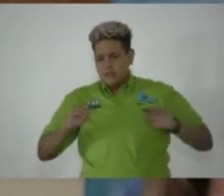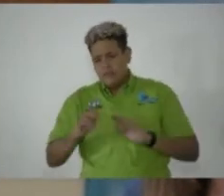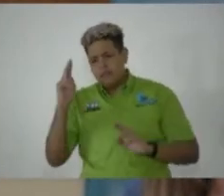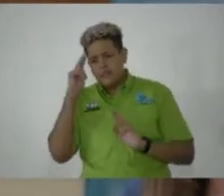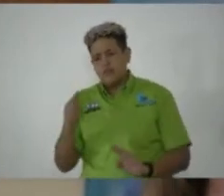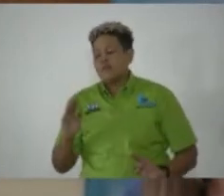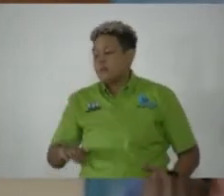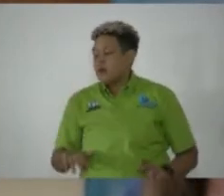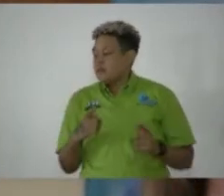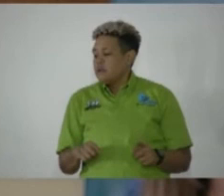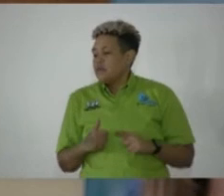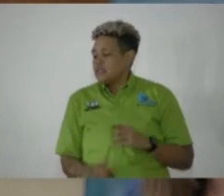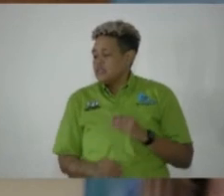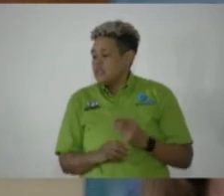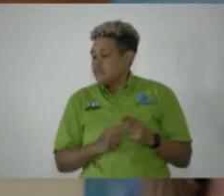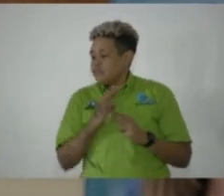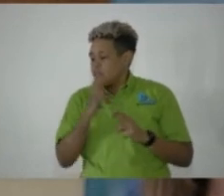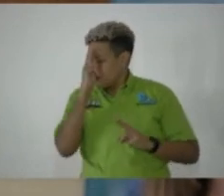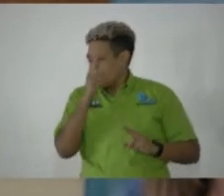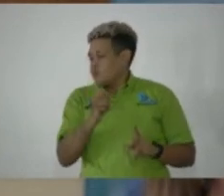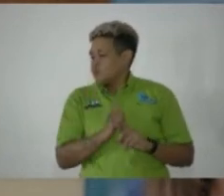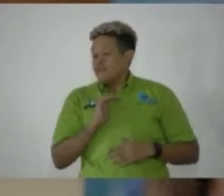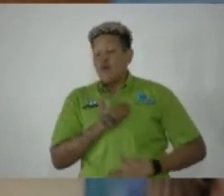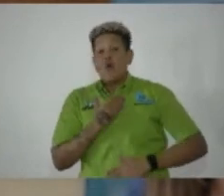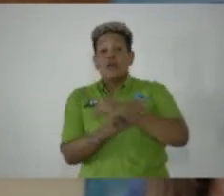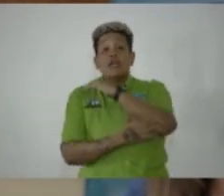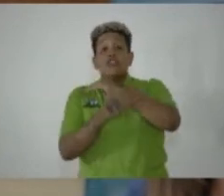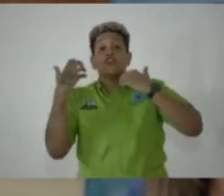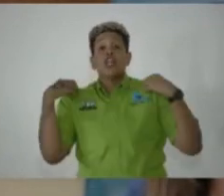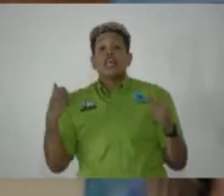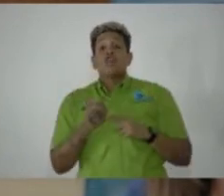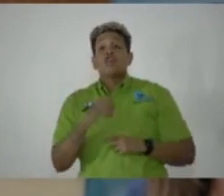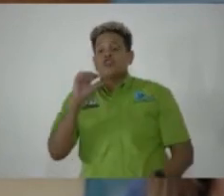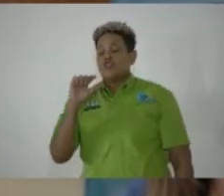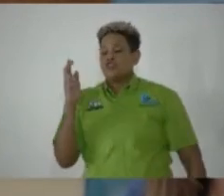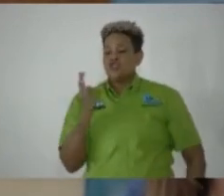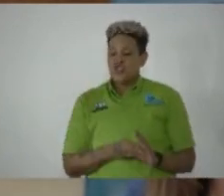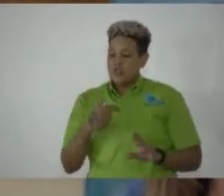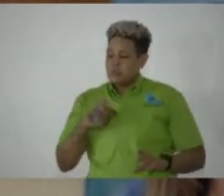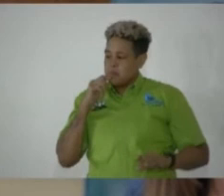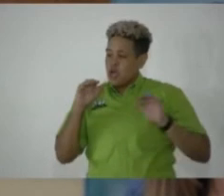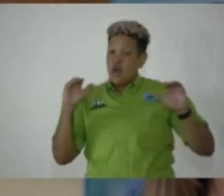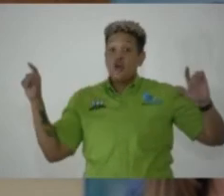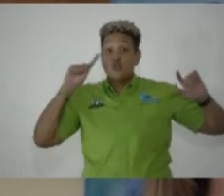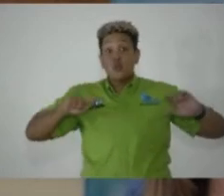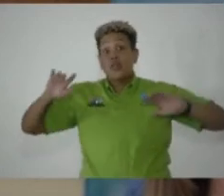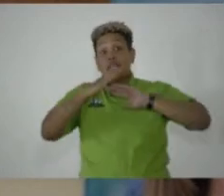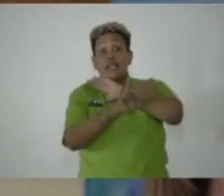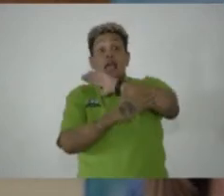house, named in honor of one of our national heroes, join me in my call to the nation